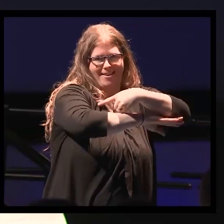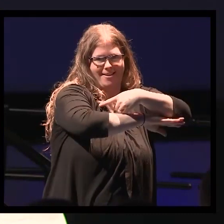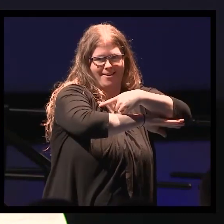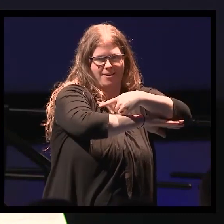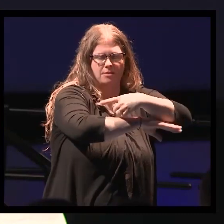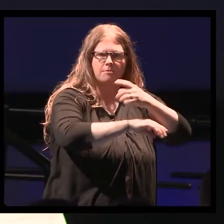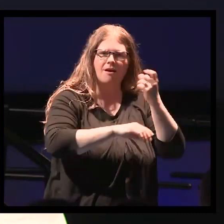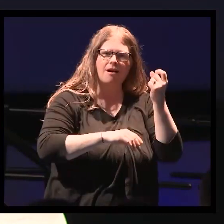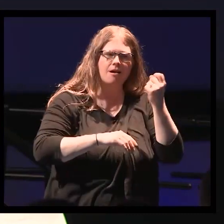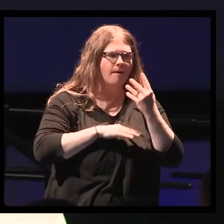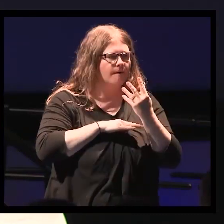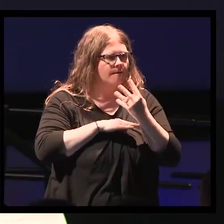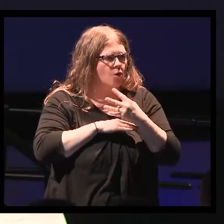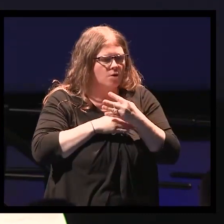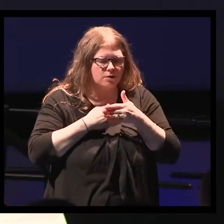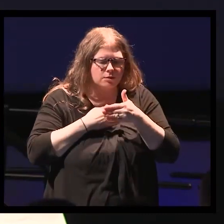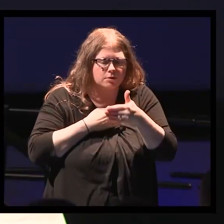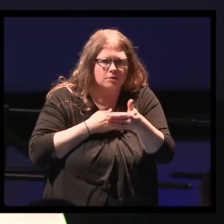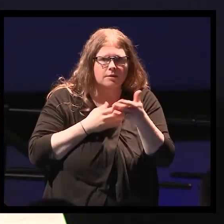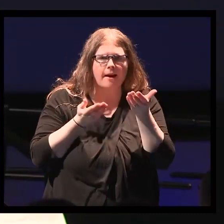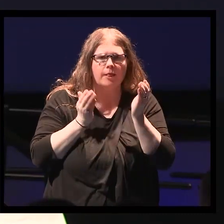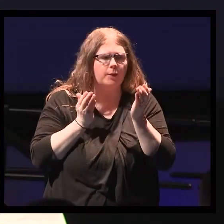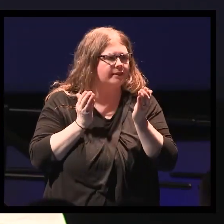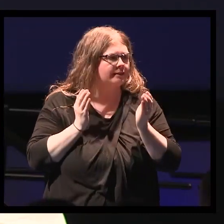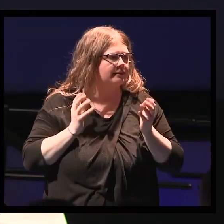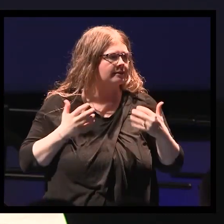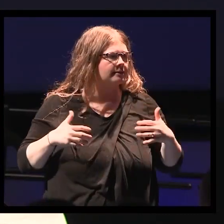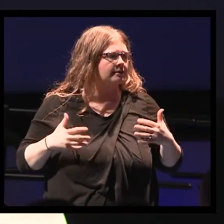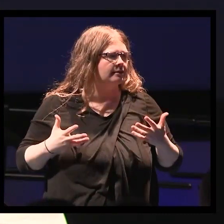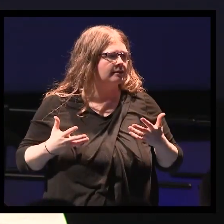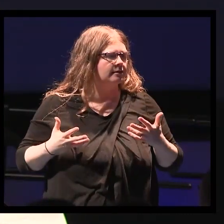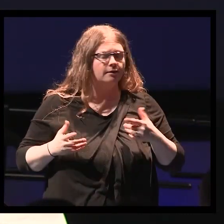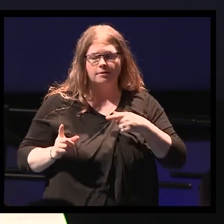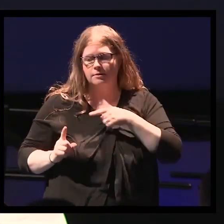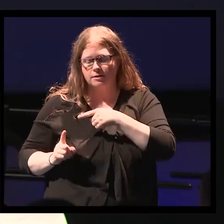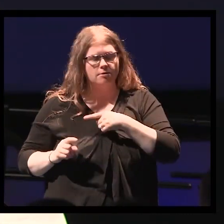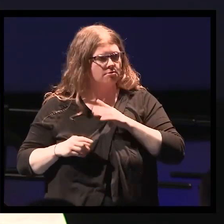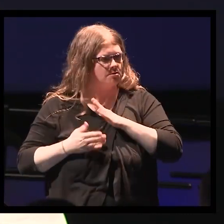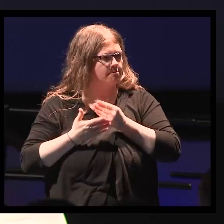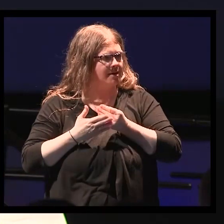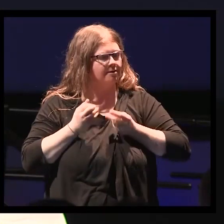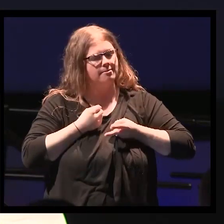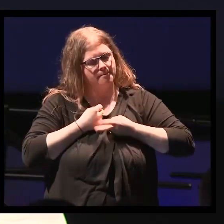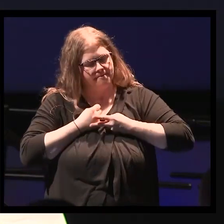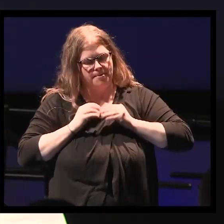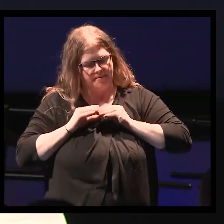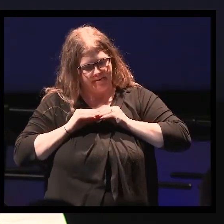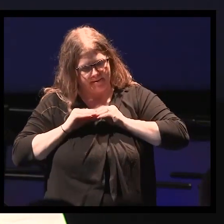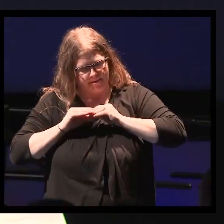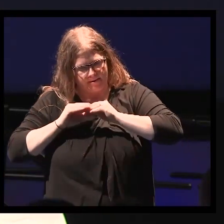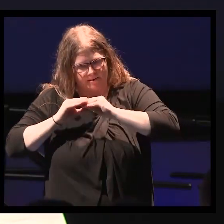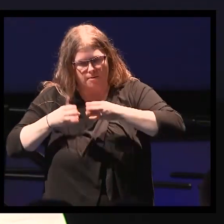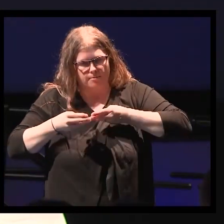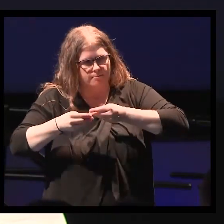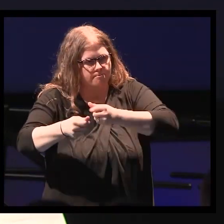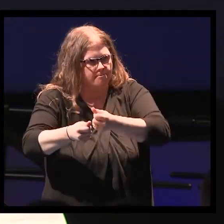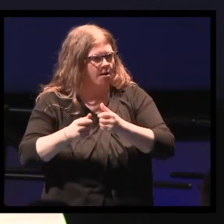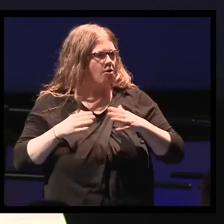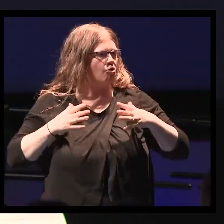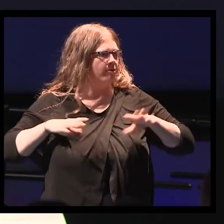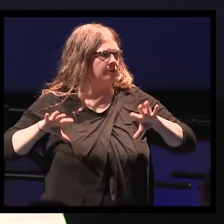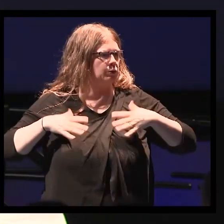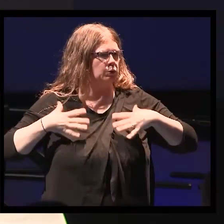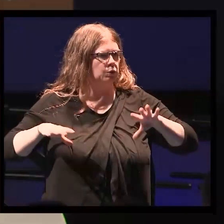it was four days away from Halloween. She had saved up her money and sewn a special costume for her four-year-old son